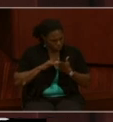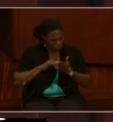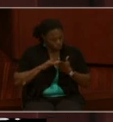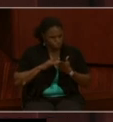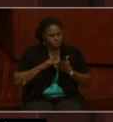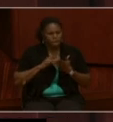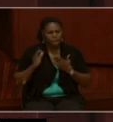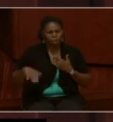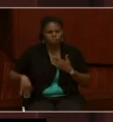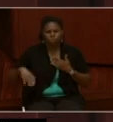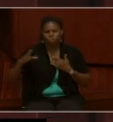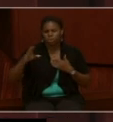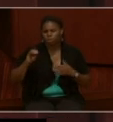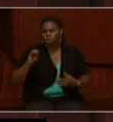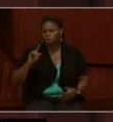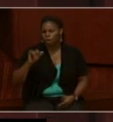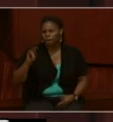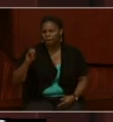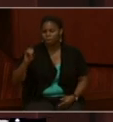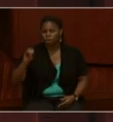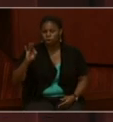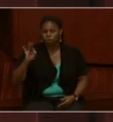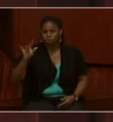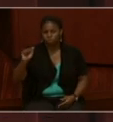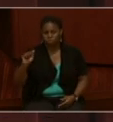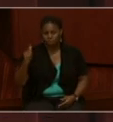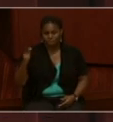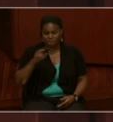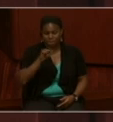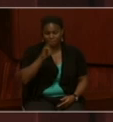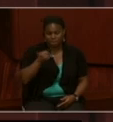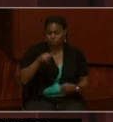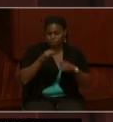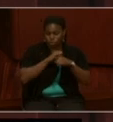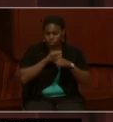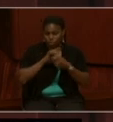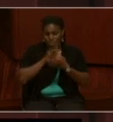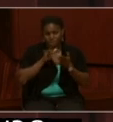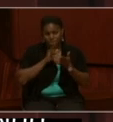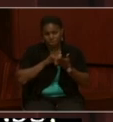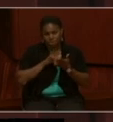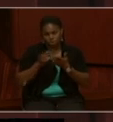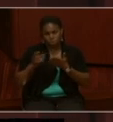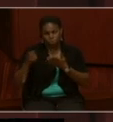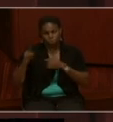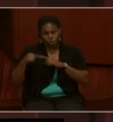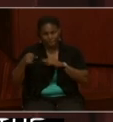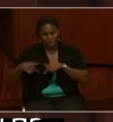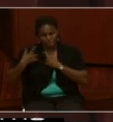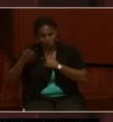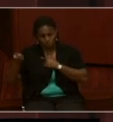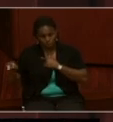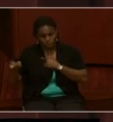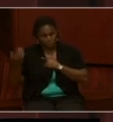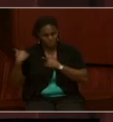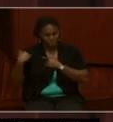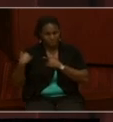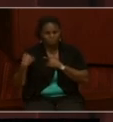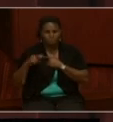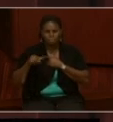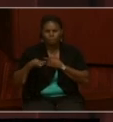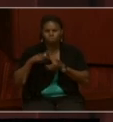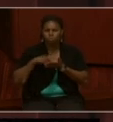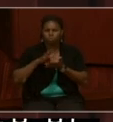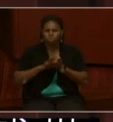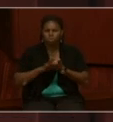in Orlando, Florida, for which there is the Orlando Naval Training Center at the time when I lived there. And those records would be